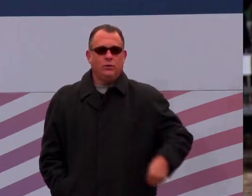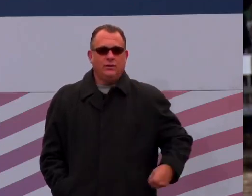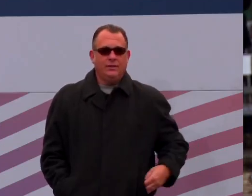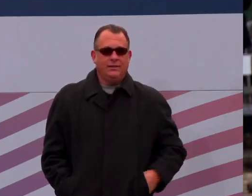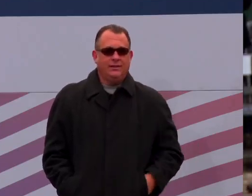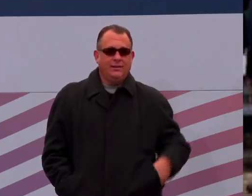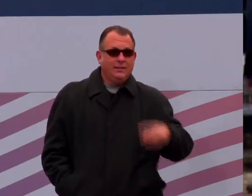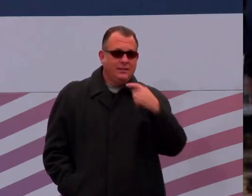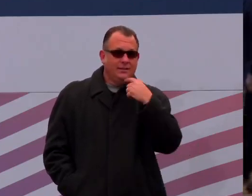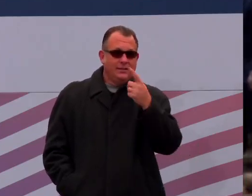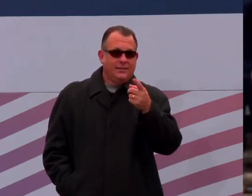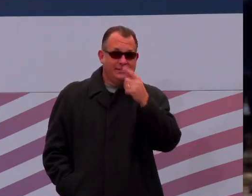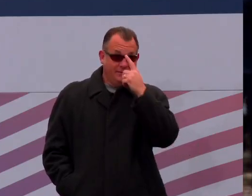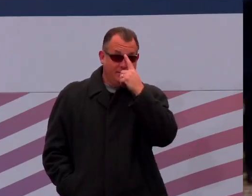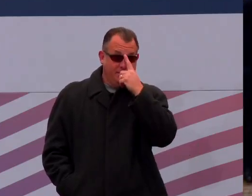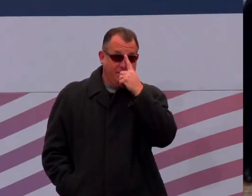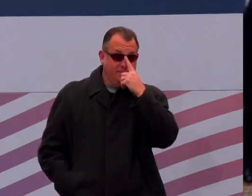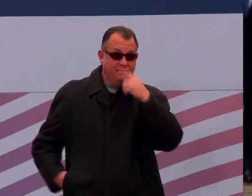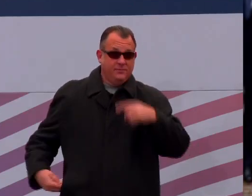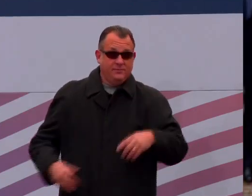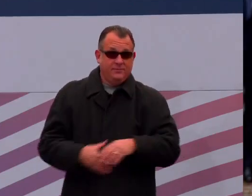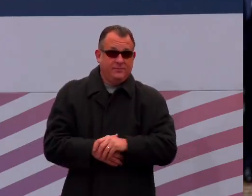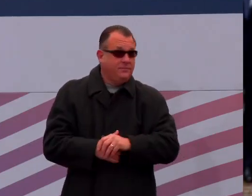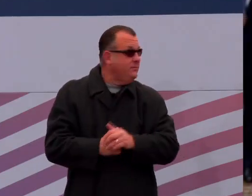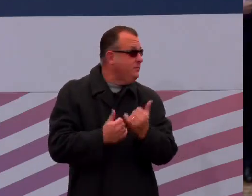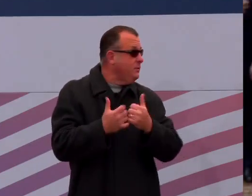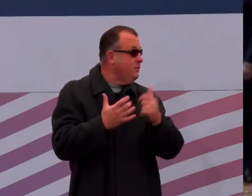Thank … …